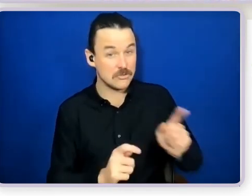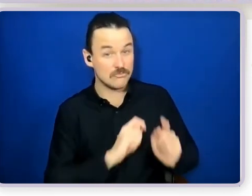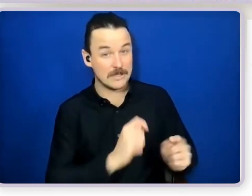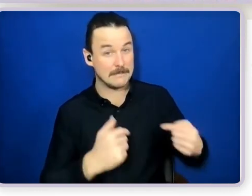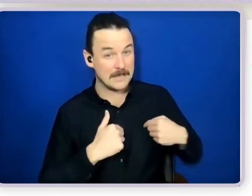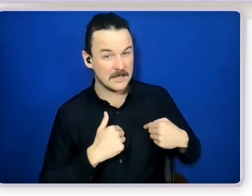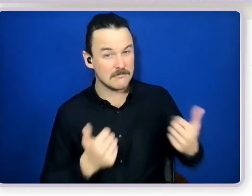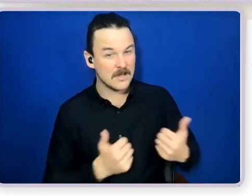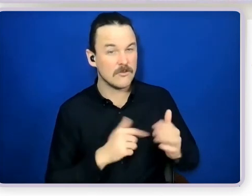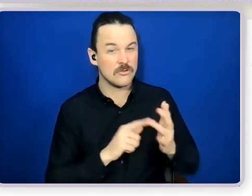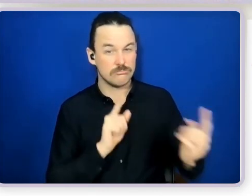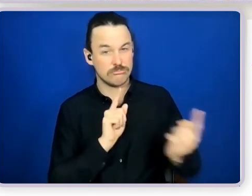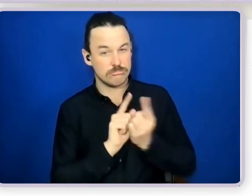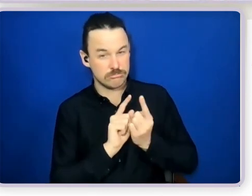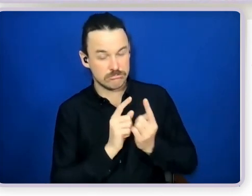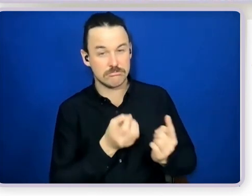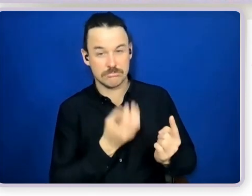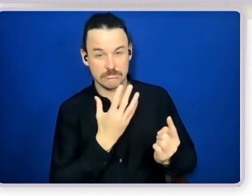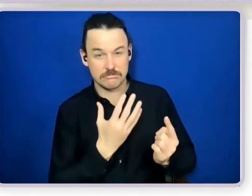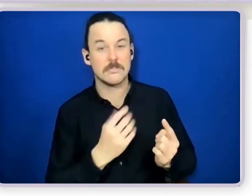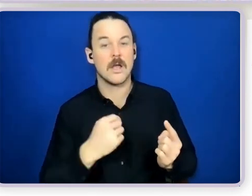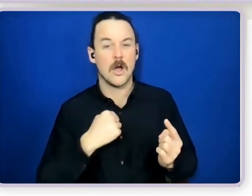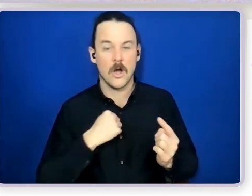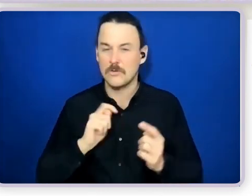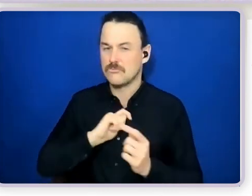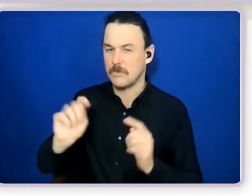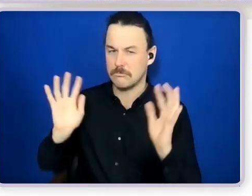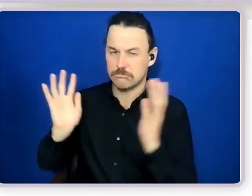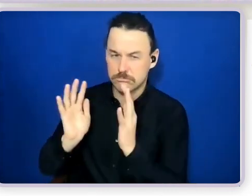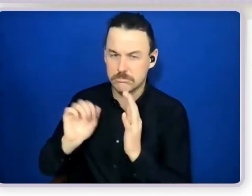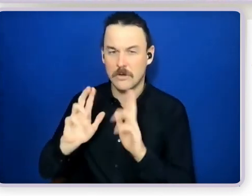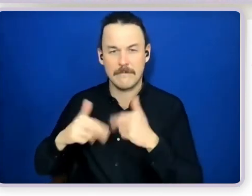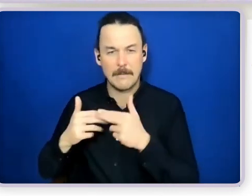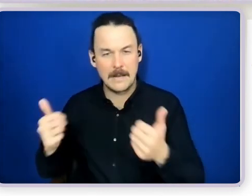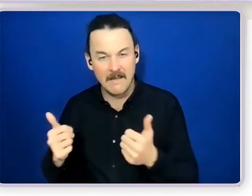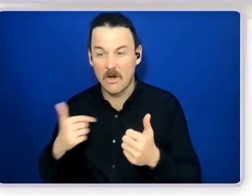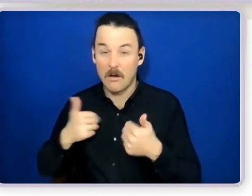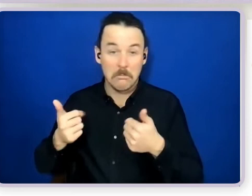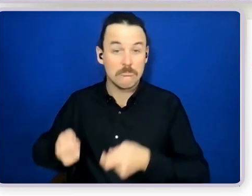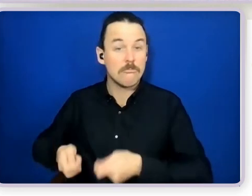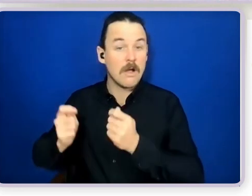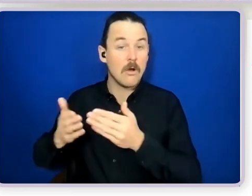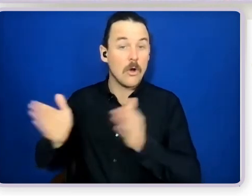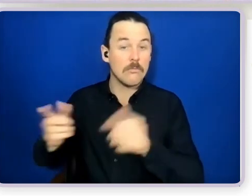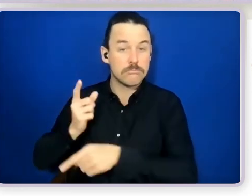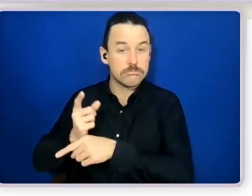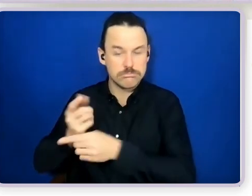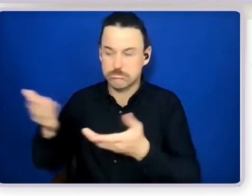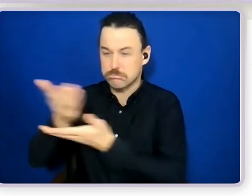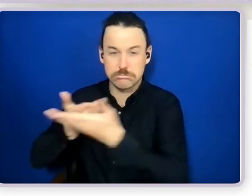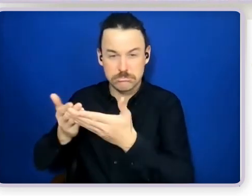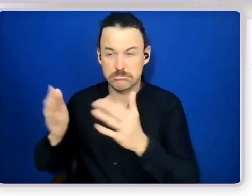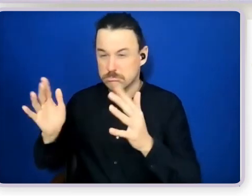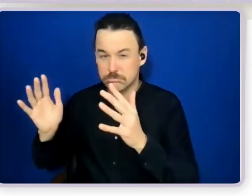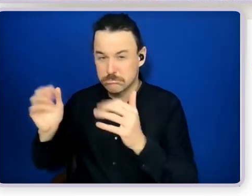and I trusted the circle and her family enough to raise that as an open conversation and we came to an agreement and it